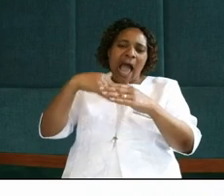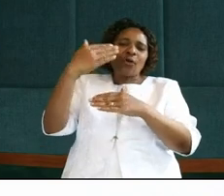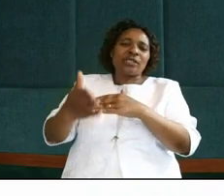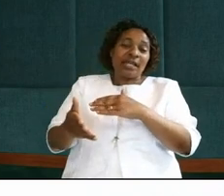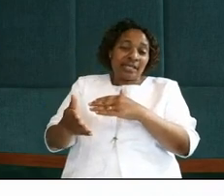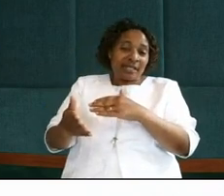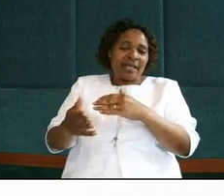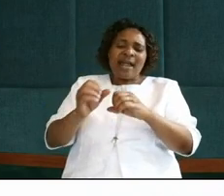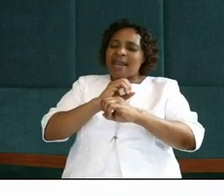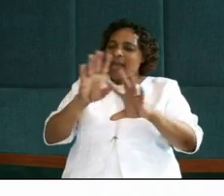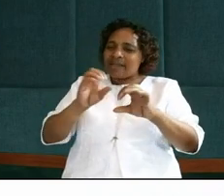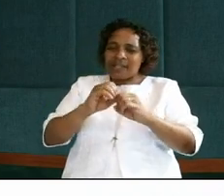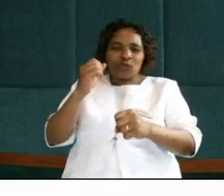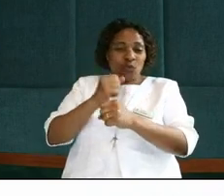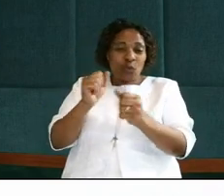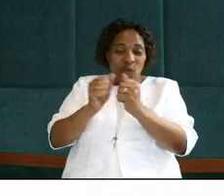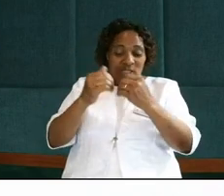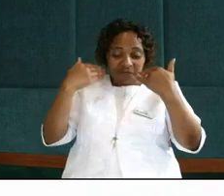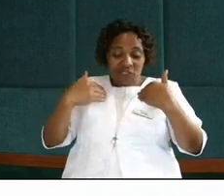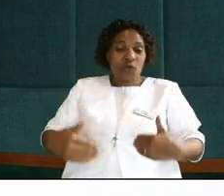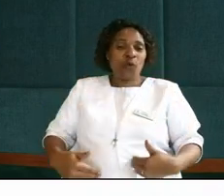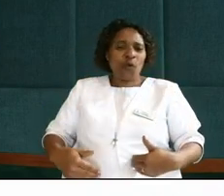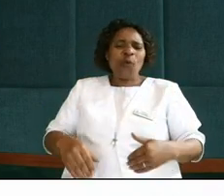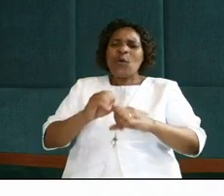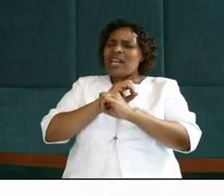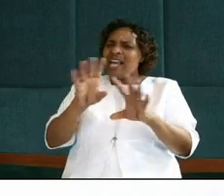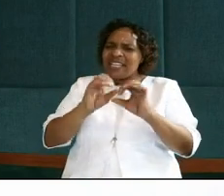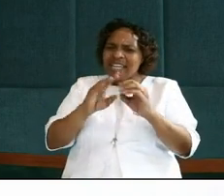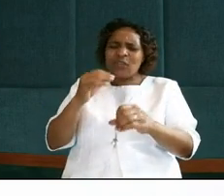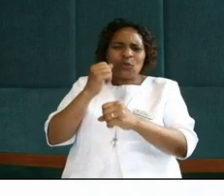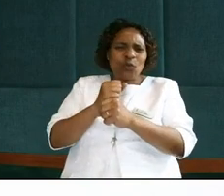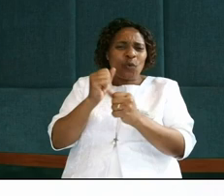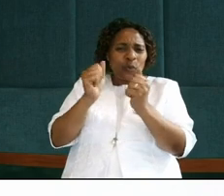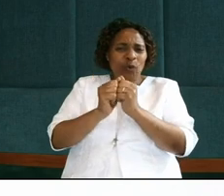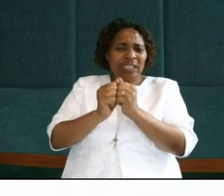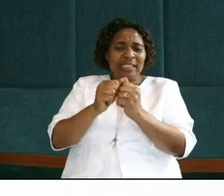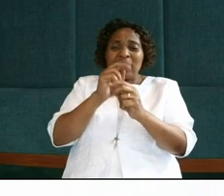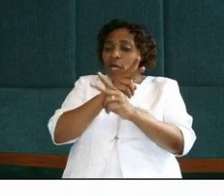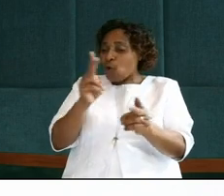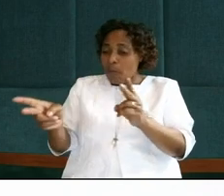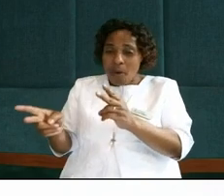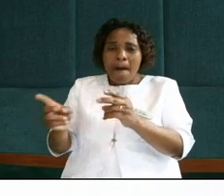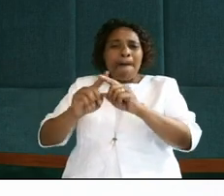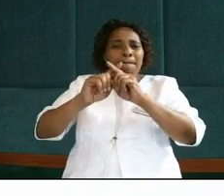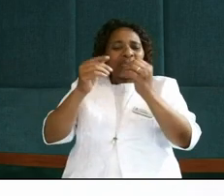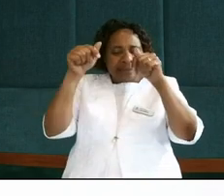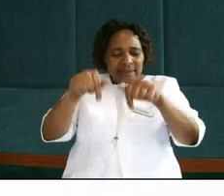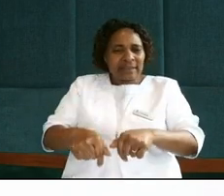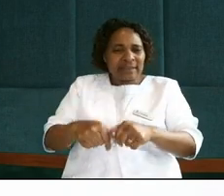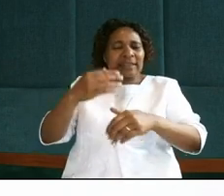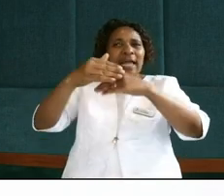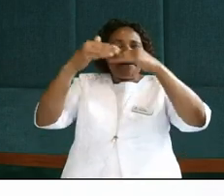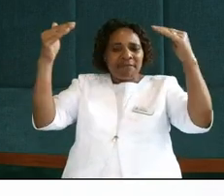has nothing to do with physical. It has nothing to do with every ritual. This is a heavenly ritual.